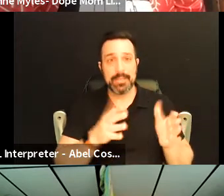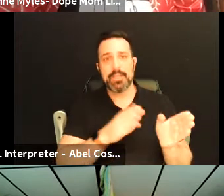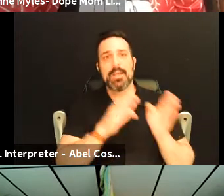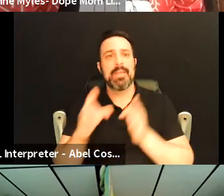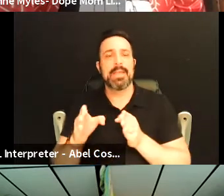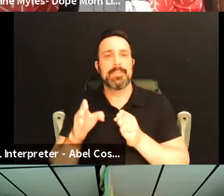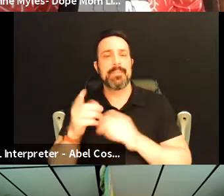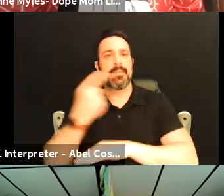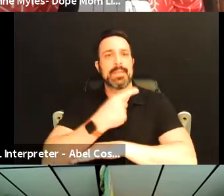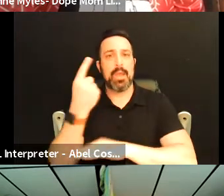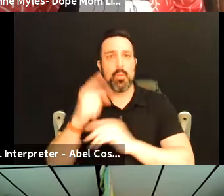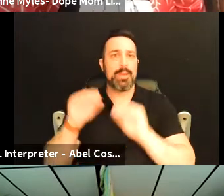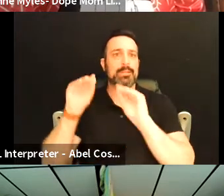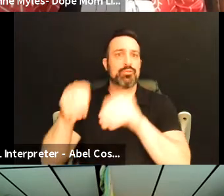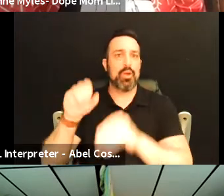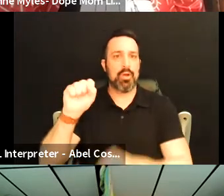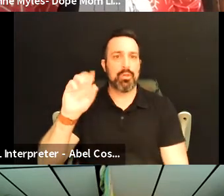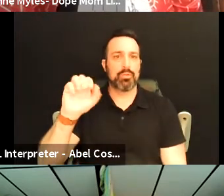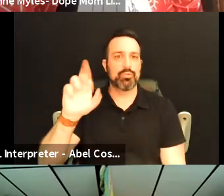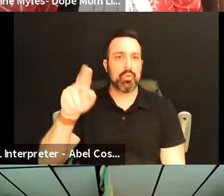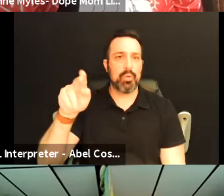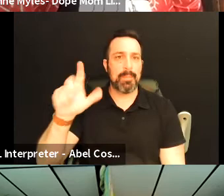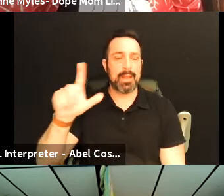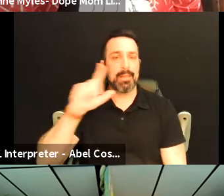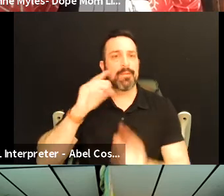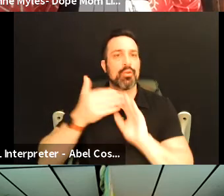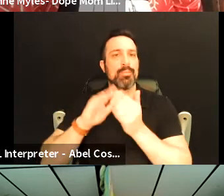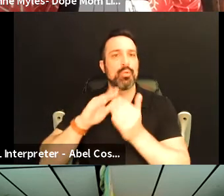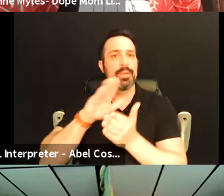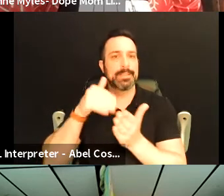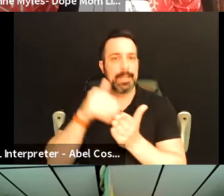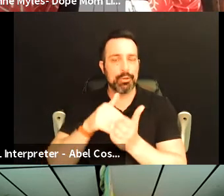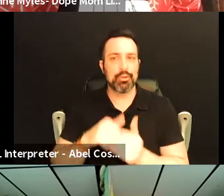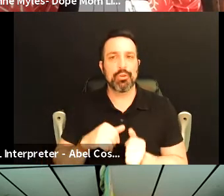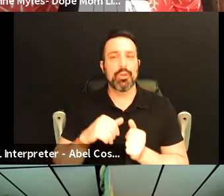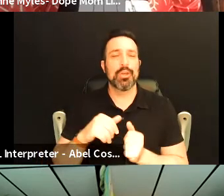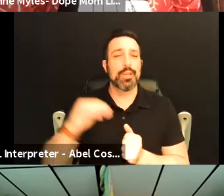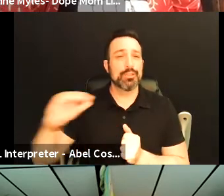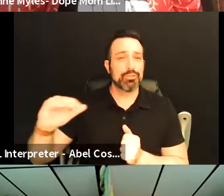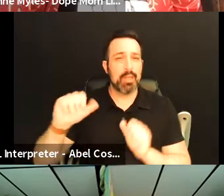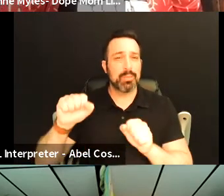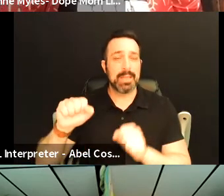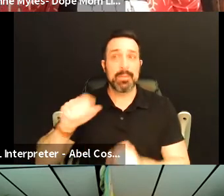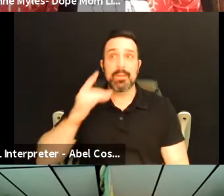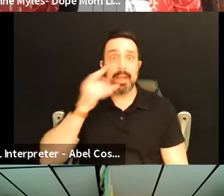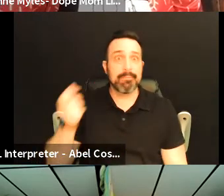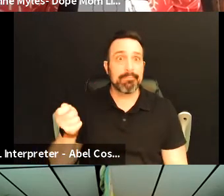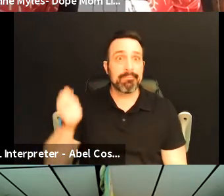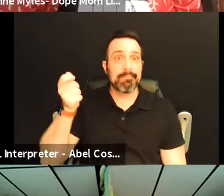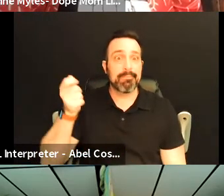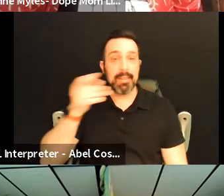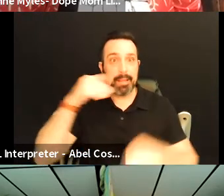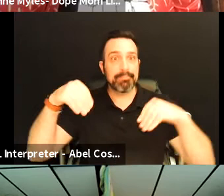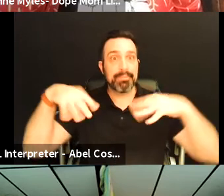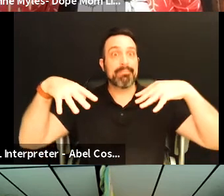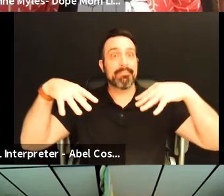day where they installed the solar panel and then it was for a community center and then this little child was able to turn on the light switch and the lights turned